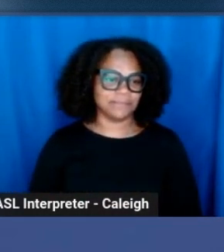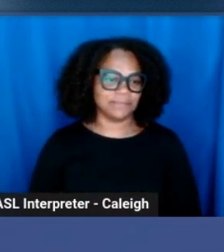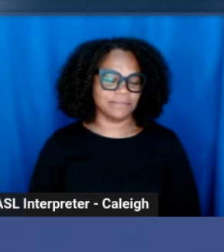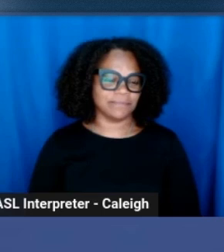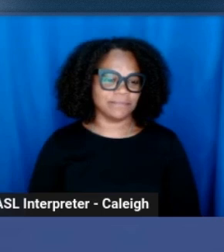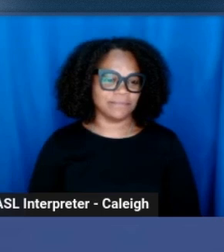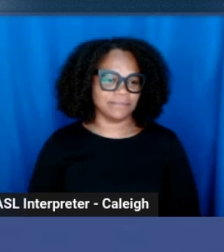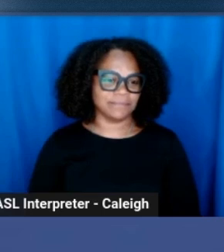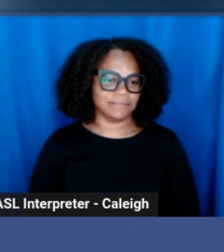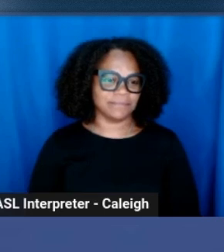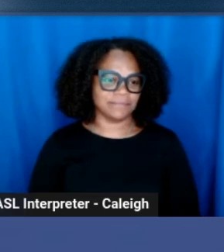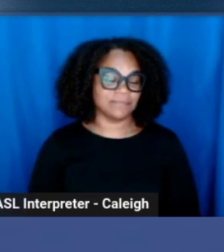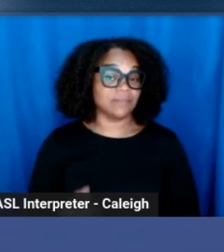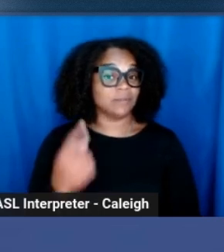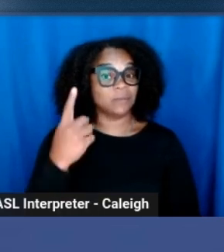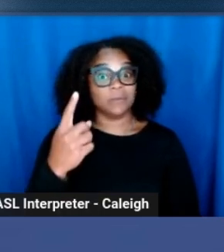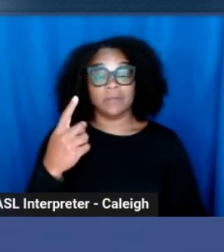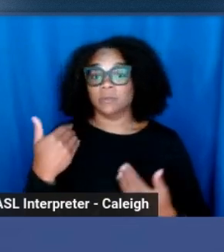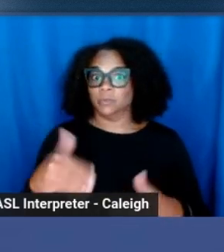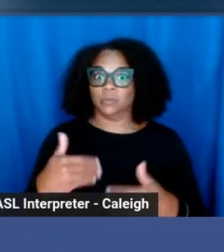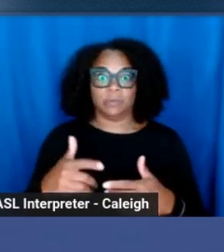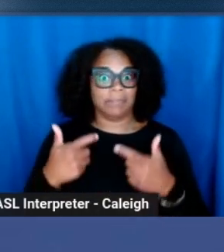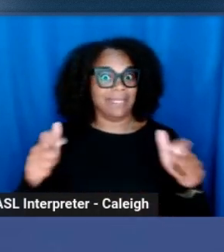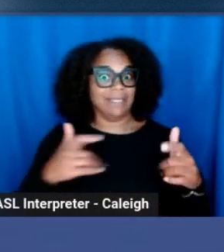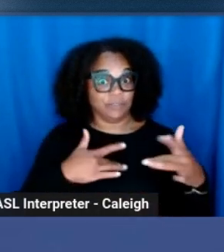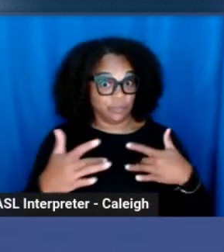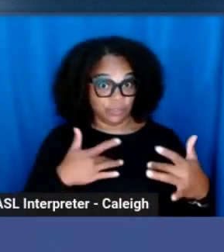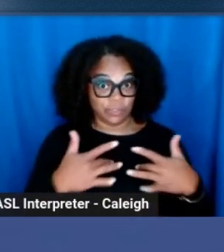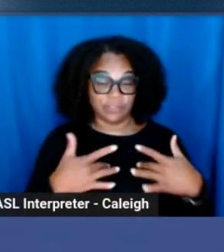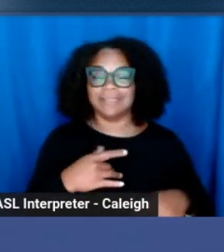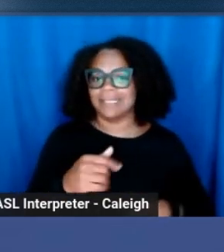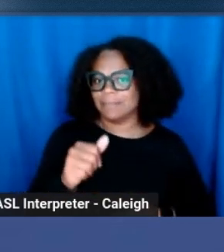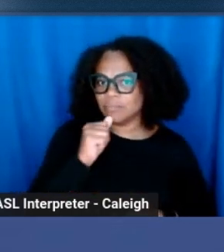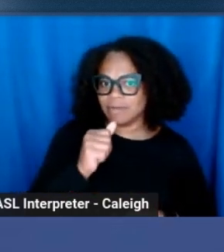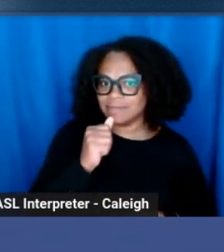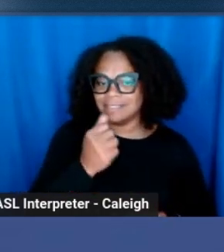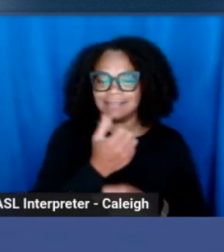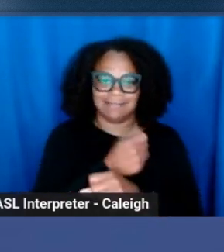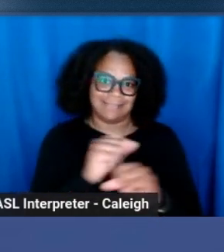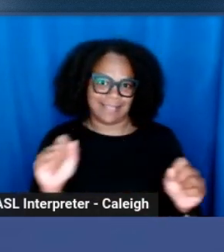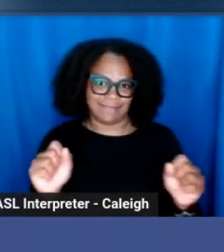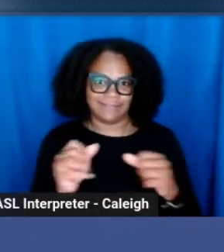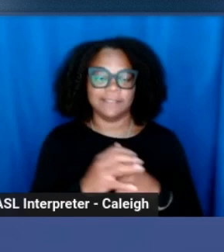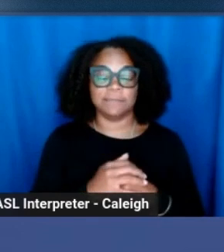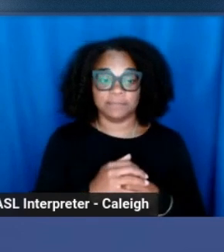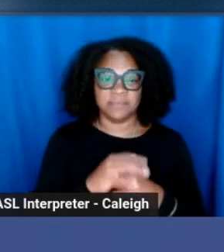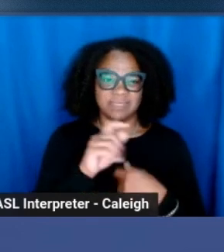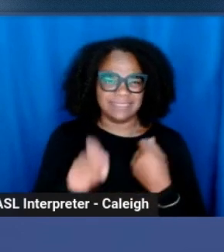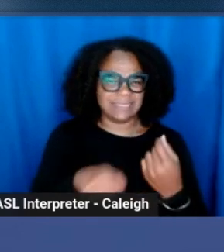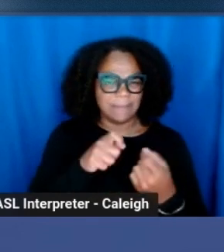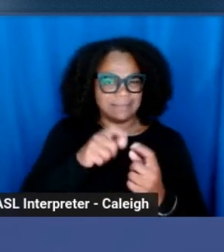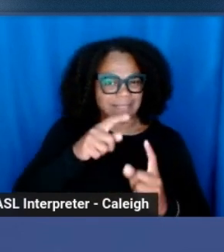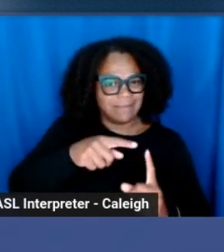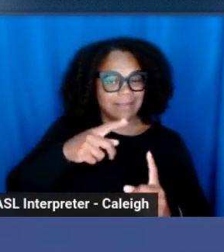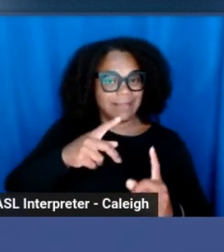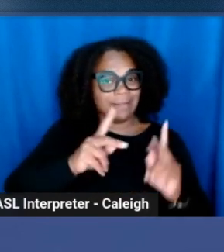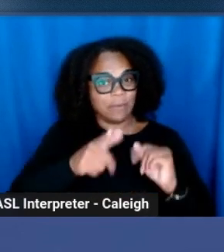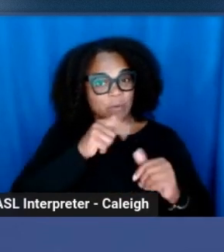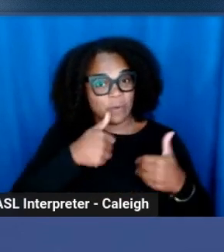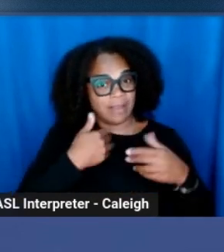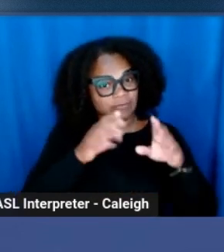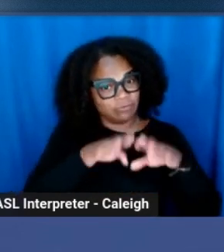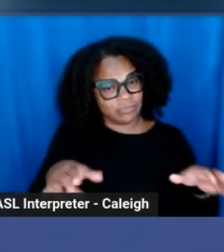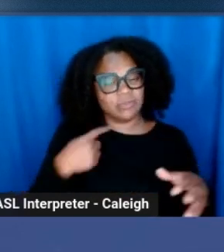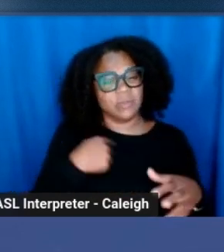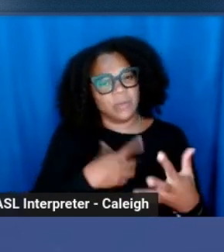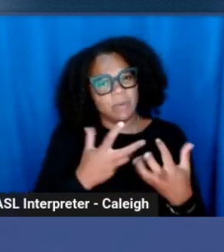So a big concern that a lot of folks have is privacy and safety, especially when it comes to people who have small humans. We want to